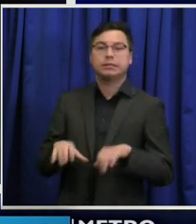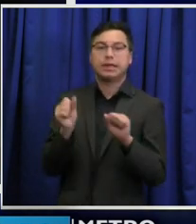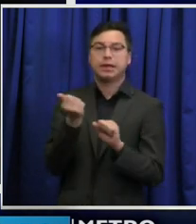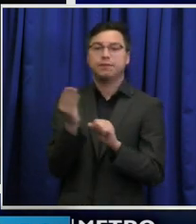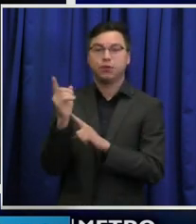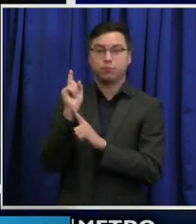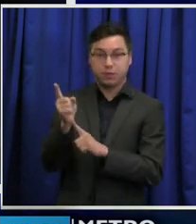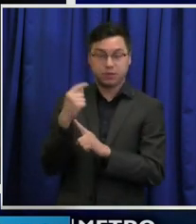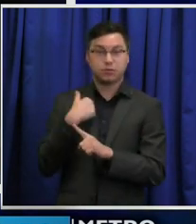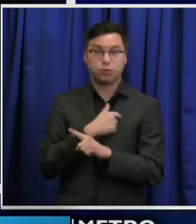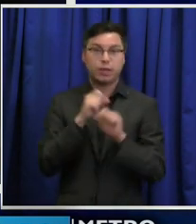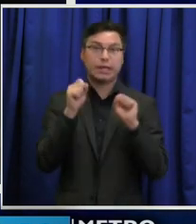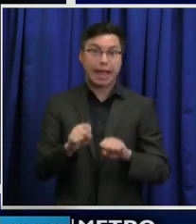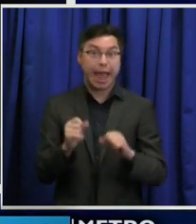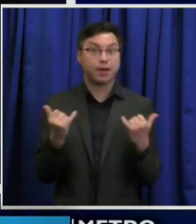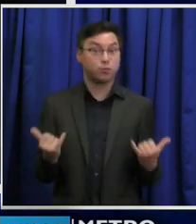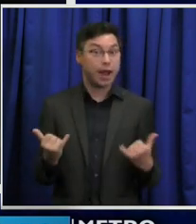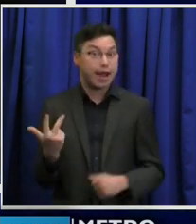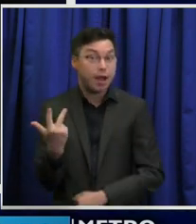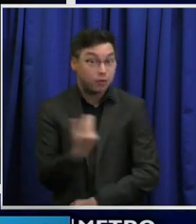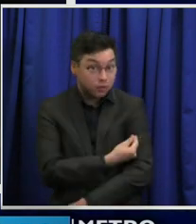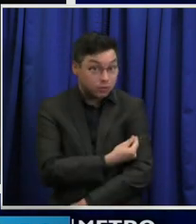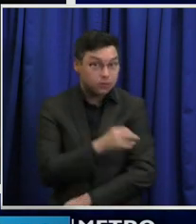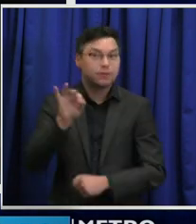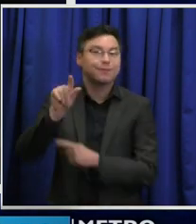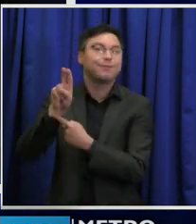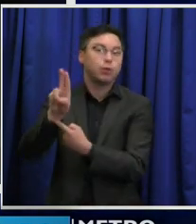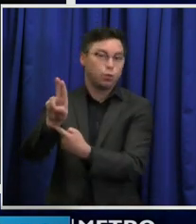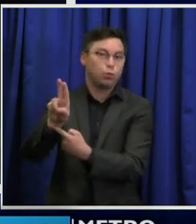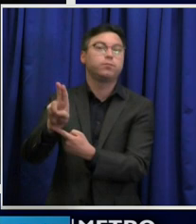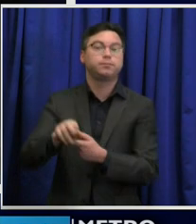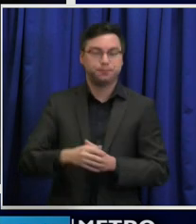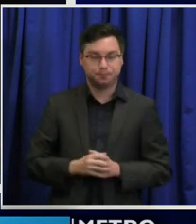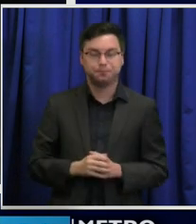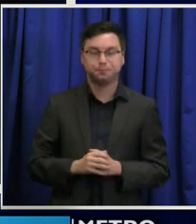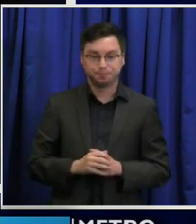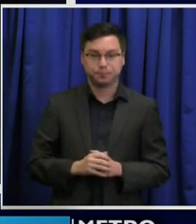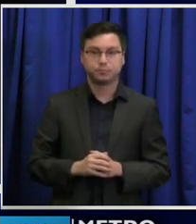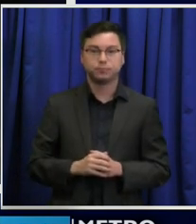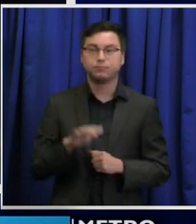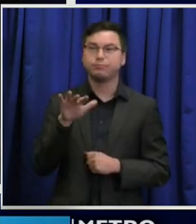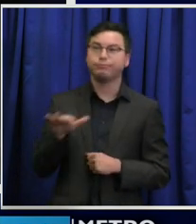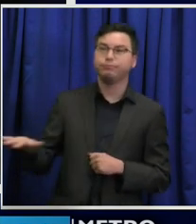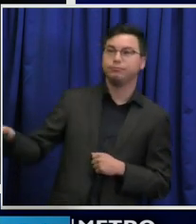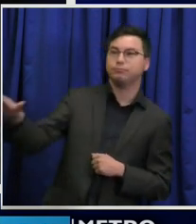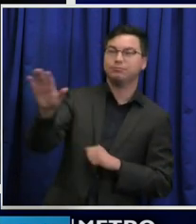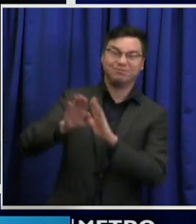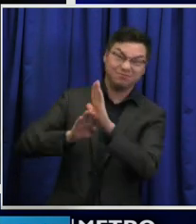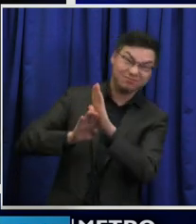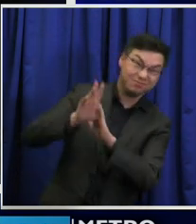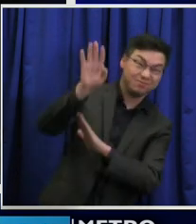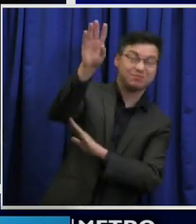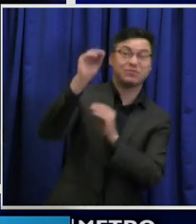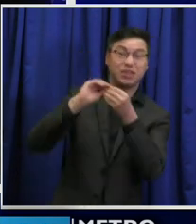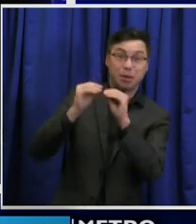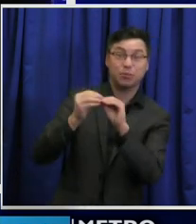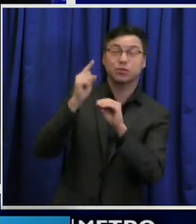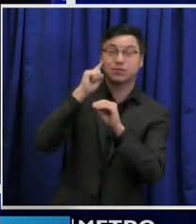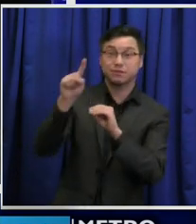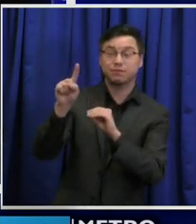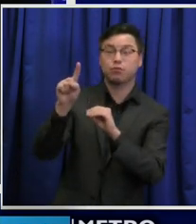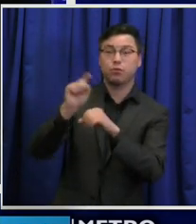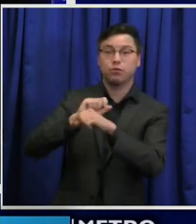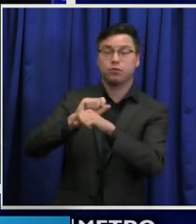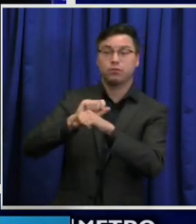can get right now. And that is the flu shot. The nationwide surge in COVID-19 cases that began in